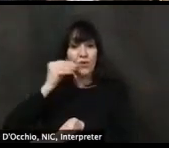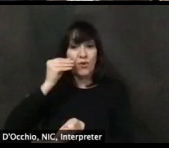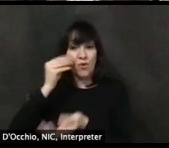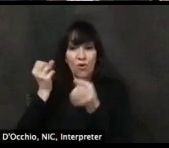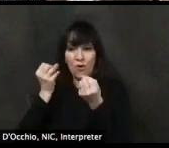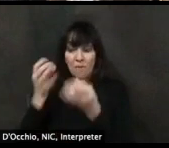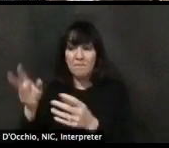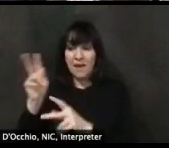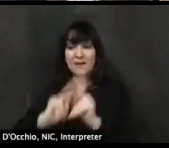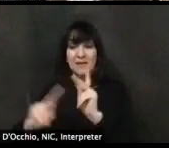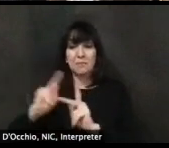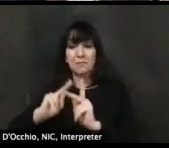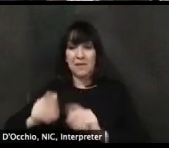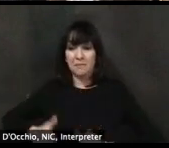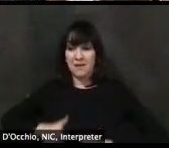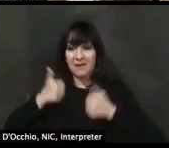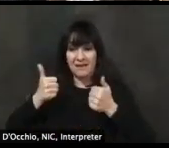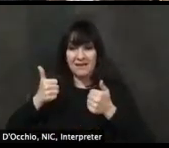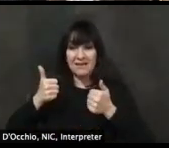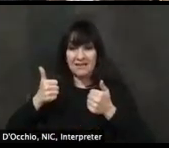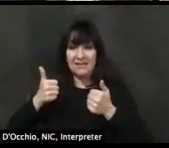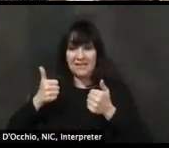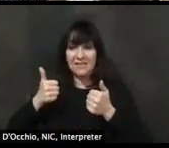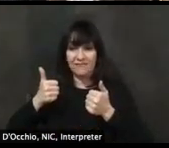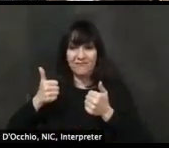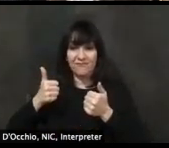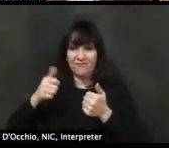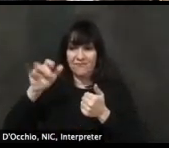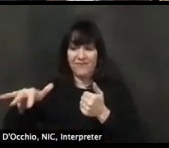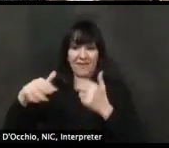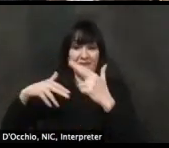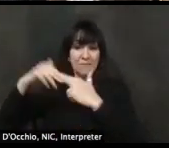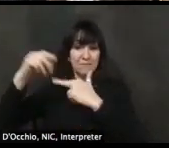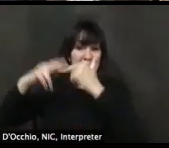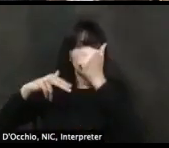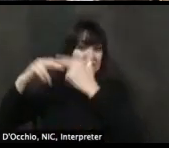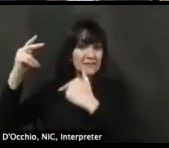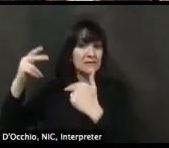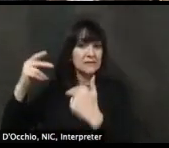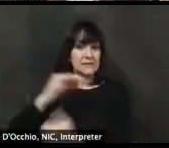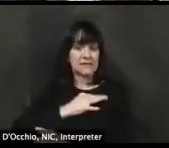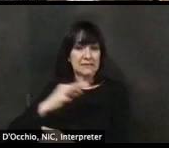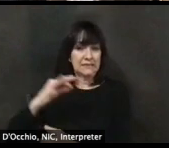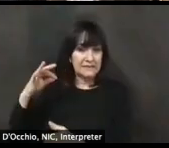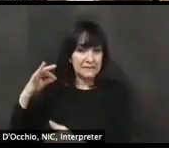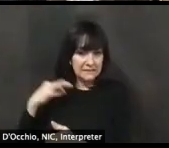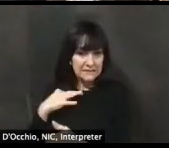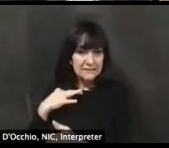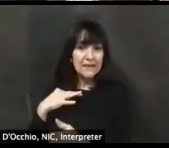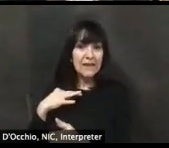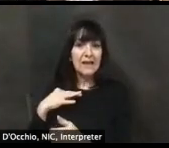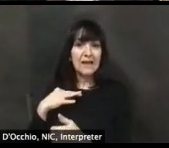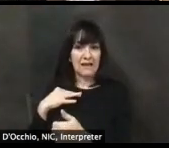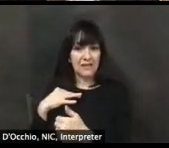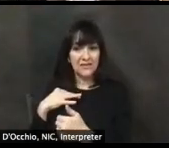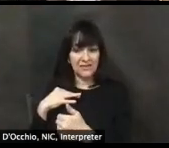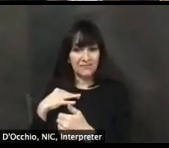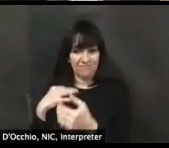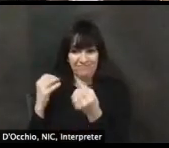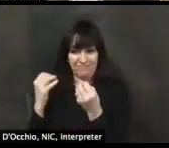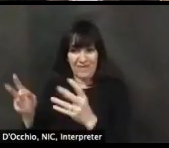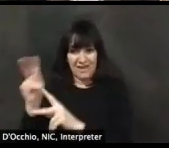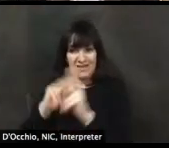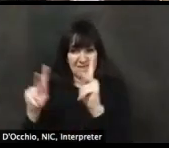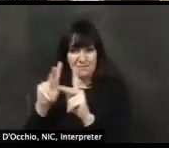-term care facilities, I think, um, just, um, it's been so devastating for individuals in these settings